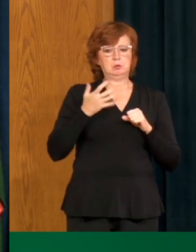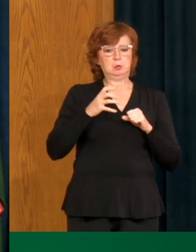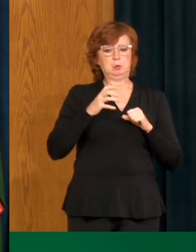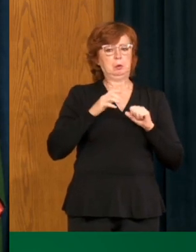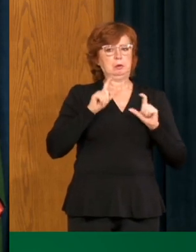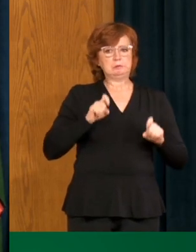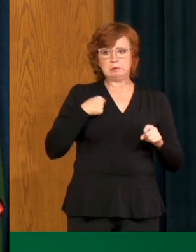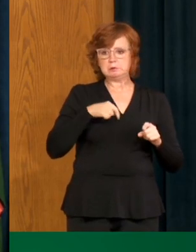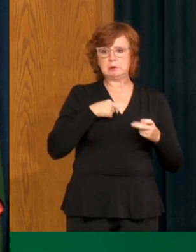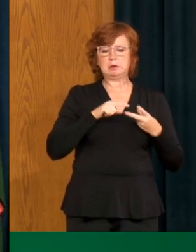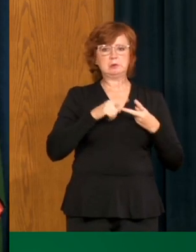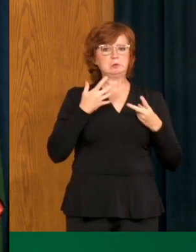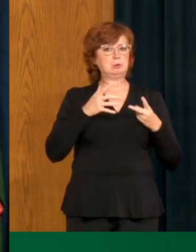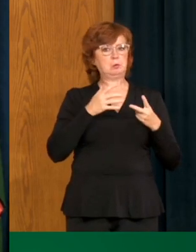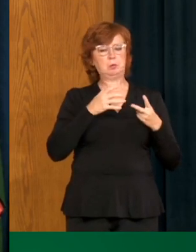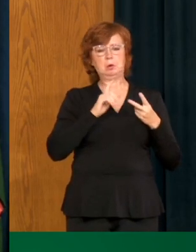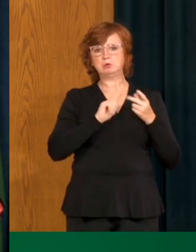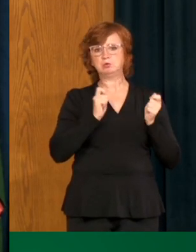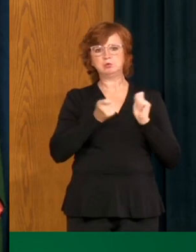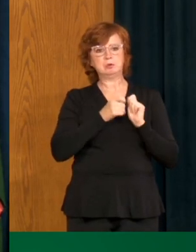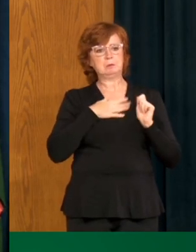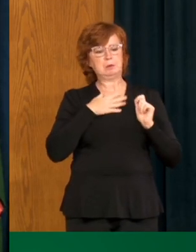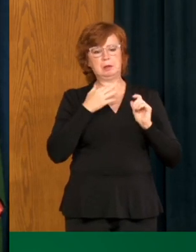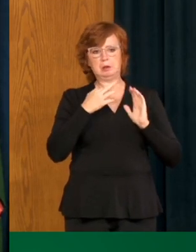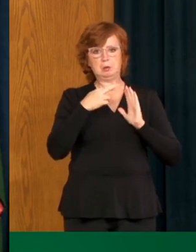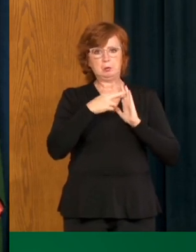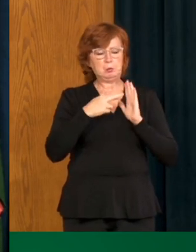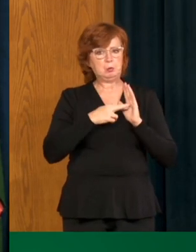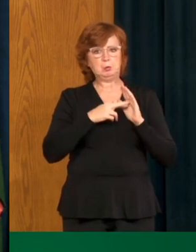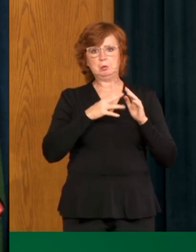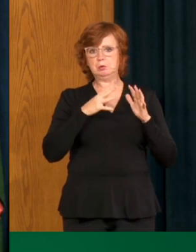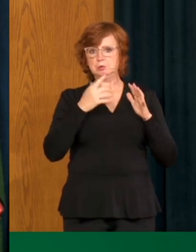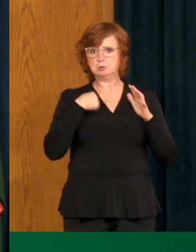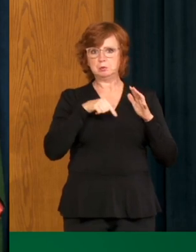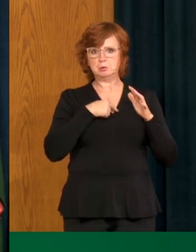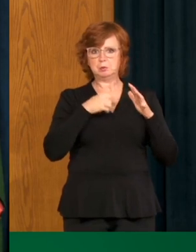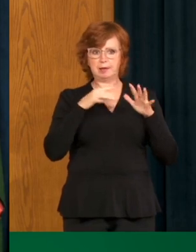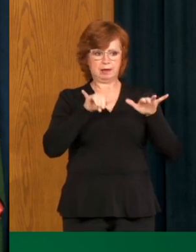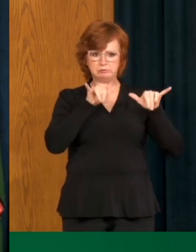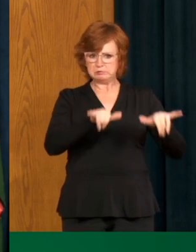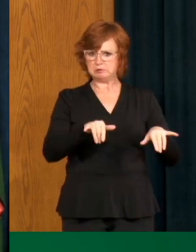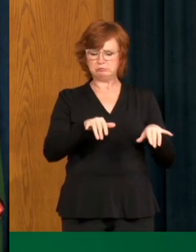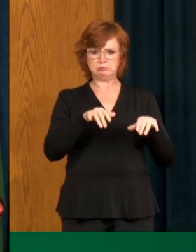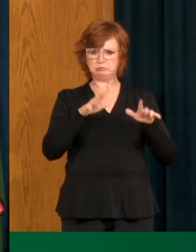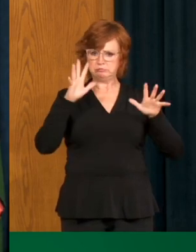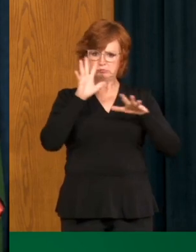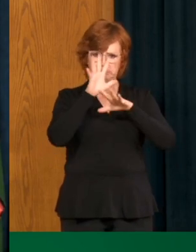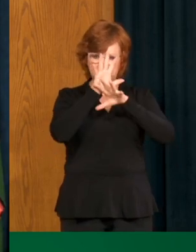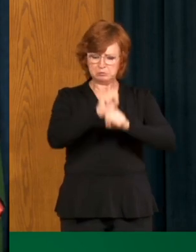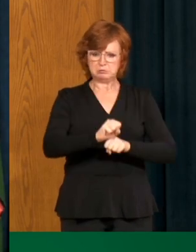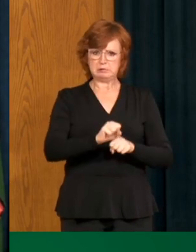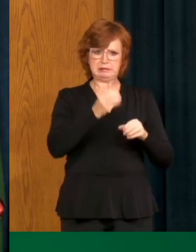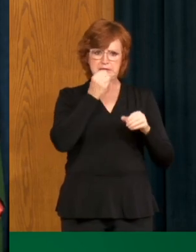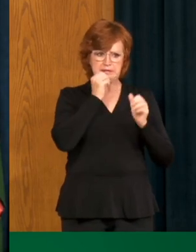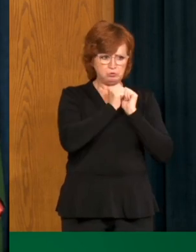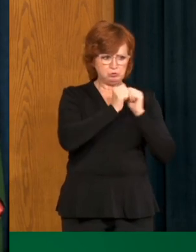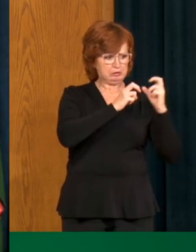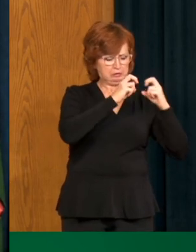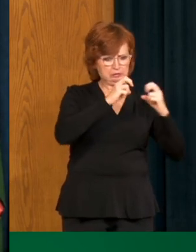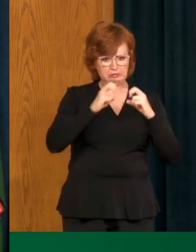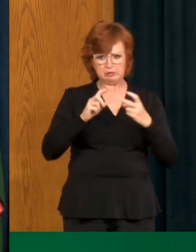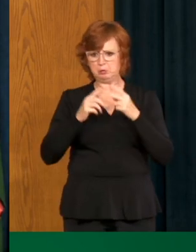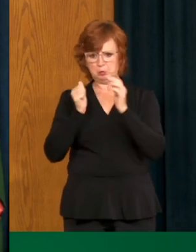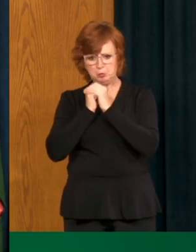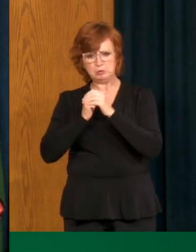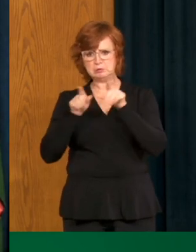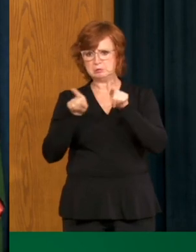not willing to change some of their communal communal practices such as eating and worshiping together in groups that